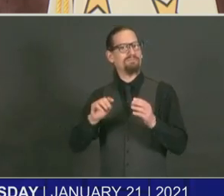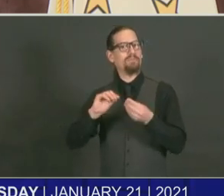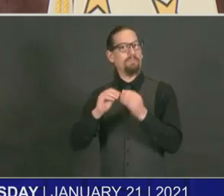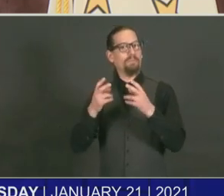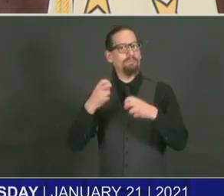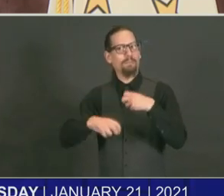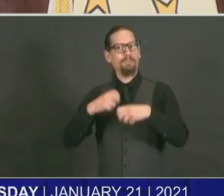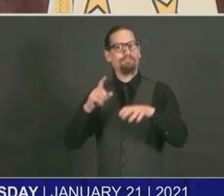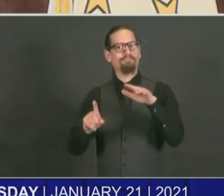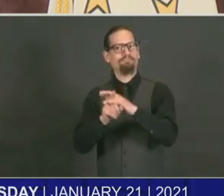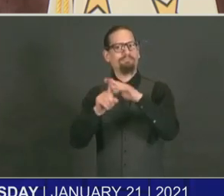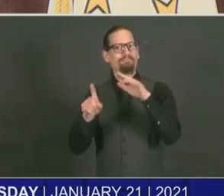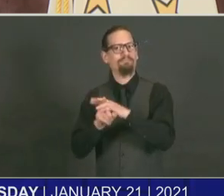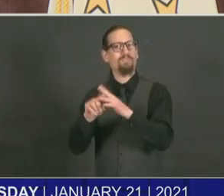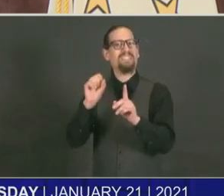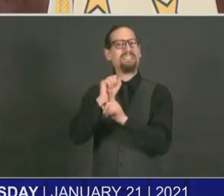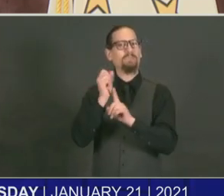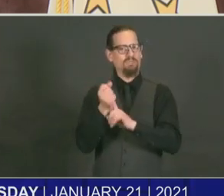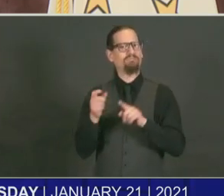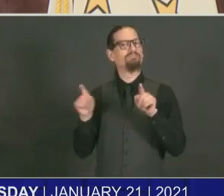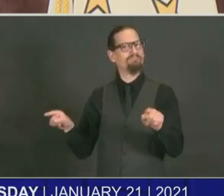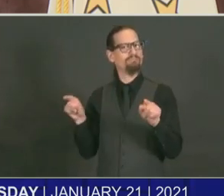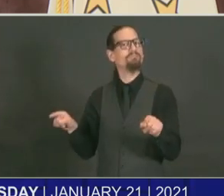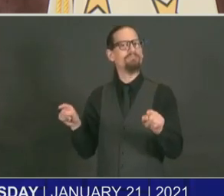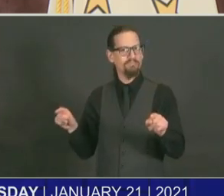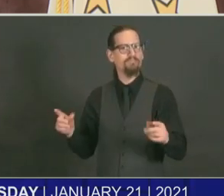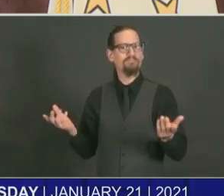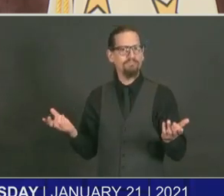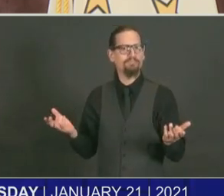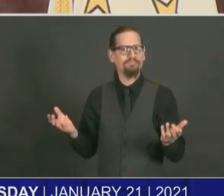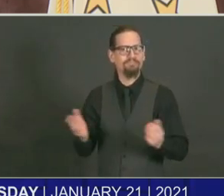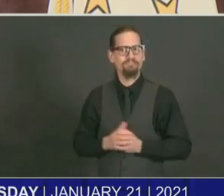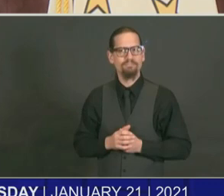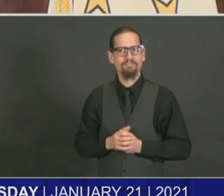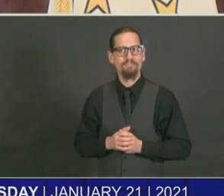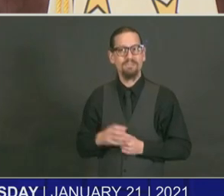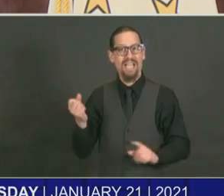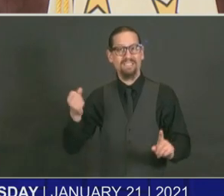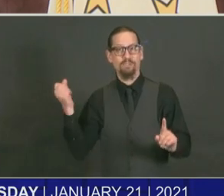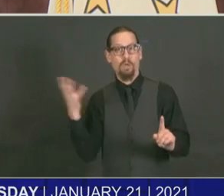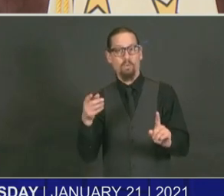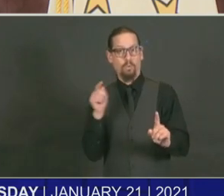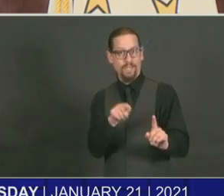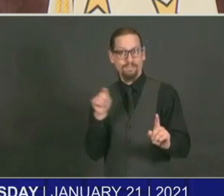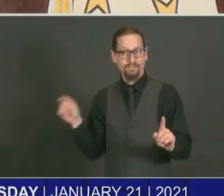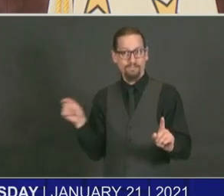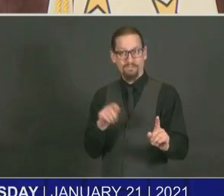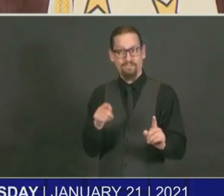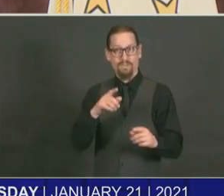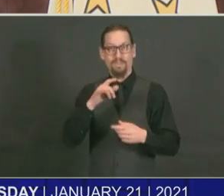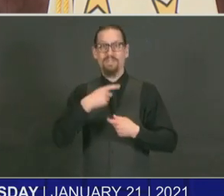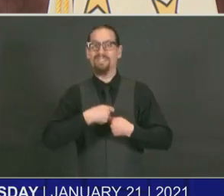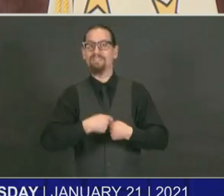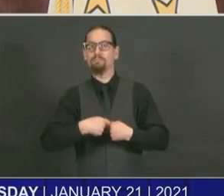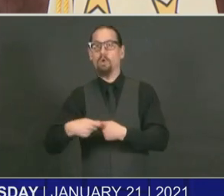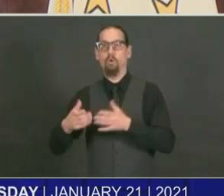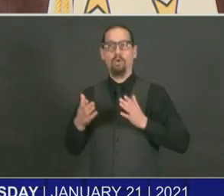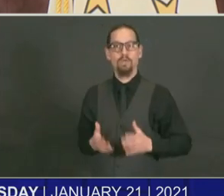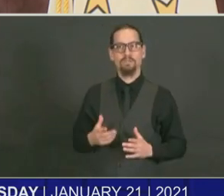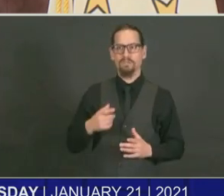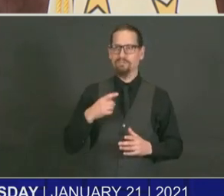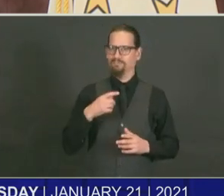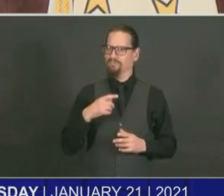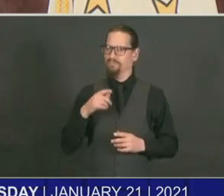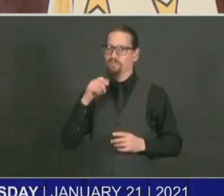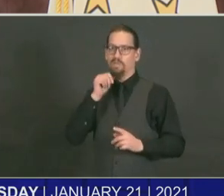casino dealers, despite assurance of the contrary, have been in a form that they will no longer be eligible for health insurance. Even for those who meet previously and now it's a 30-hour